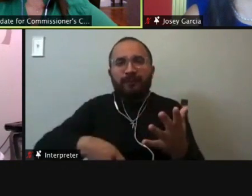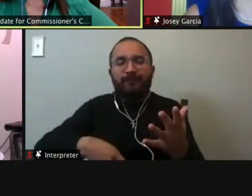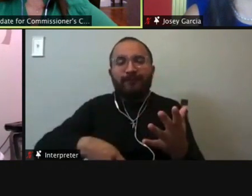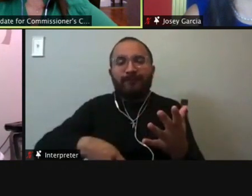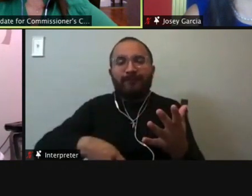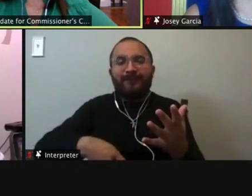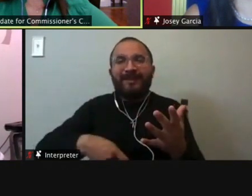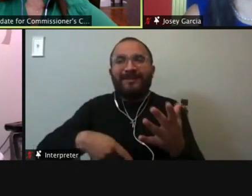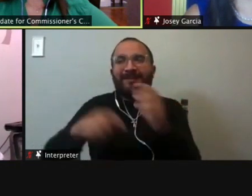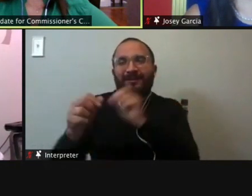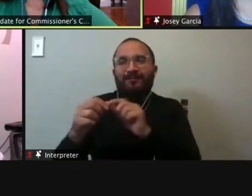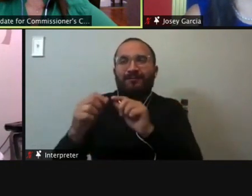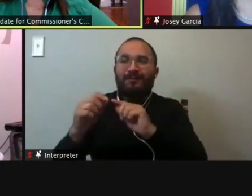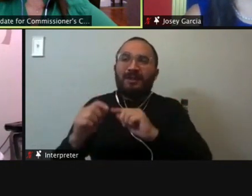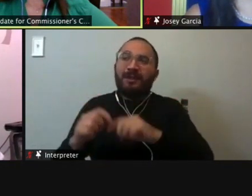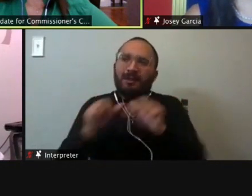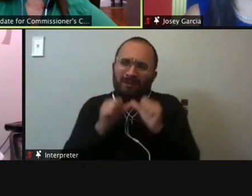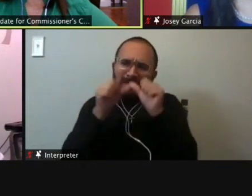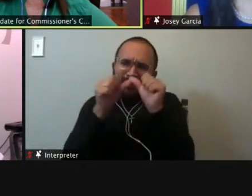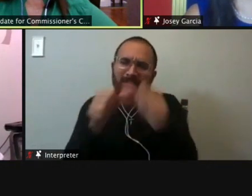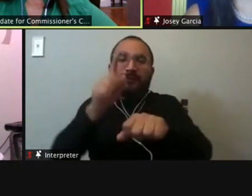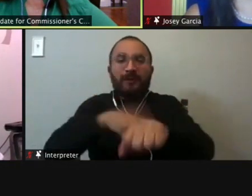it's just been going on too long. It's so